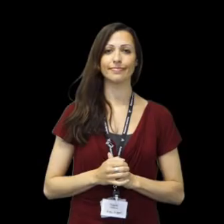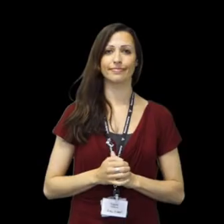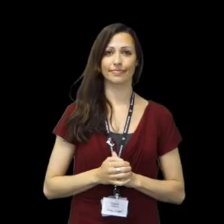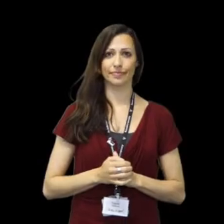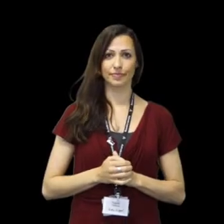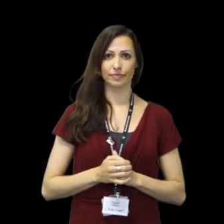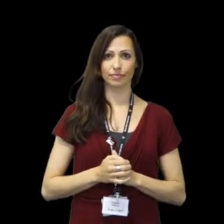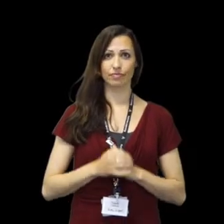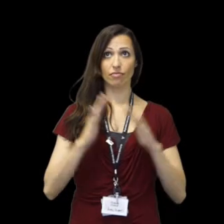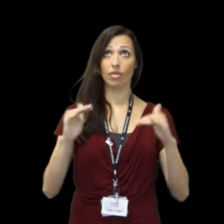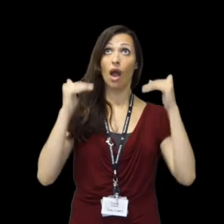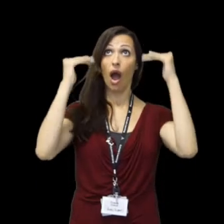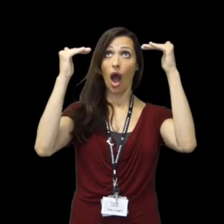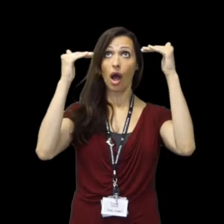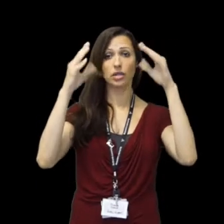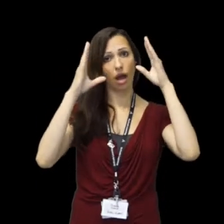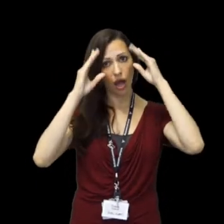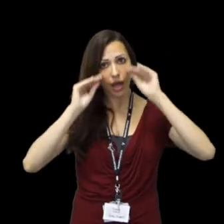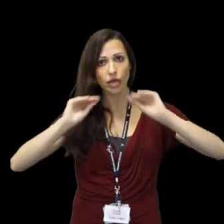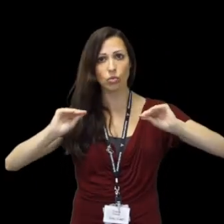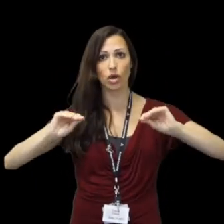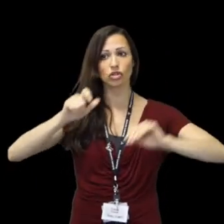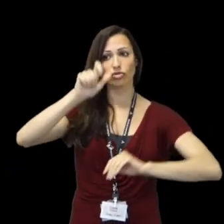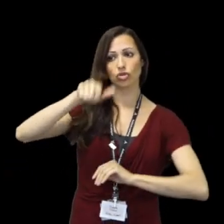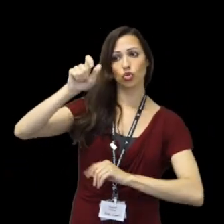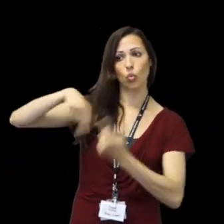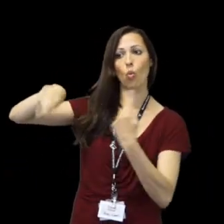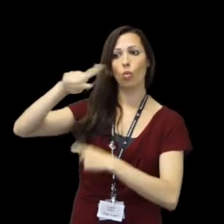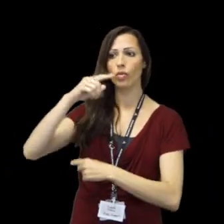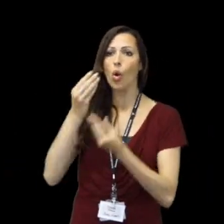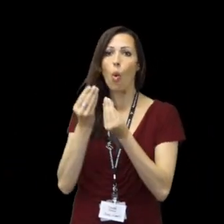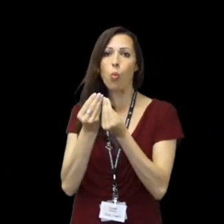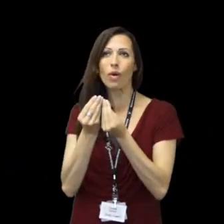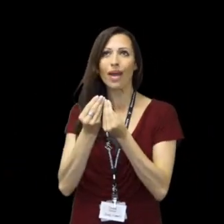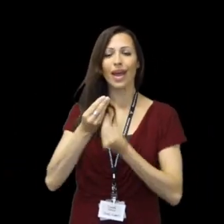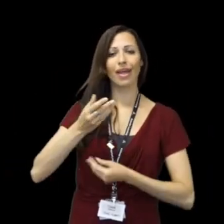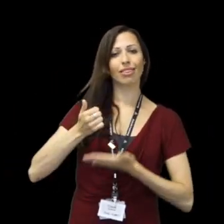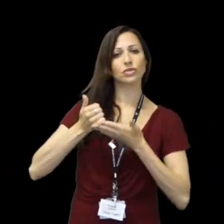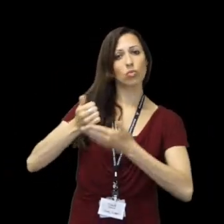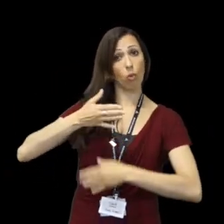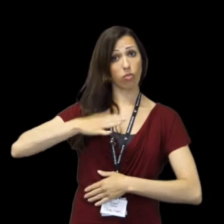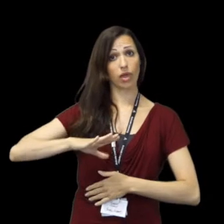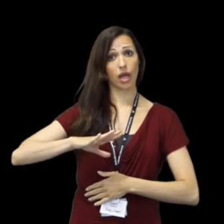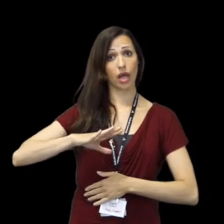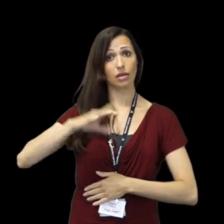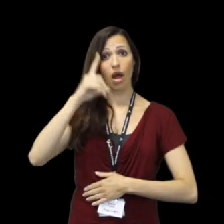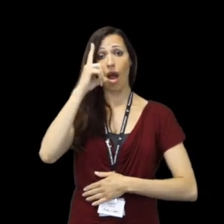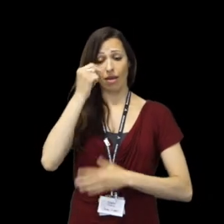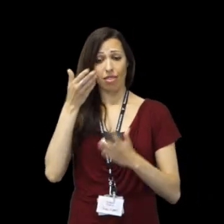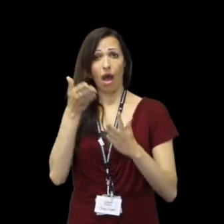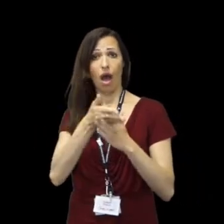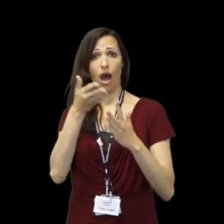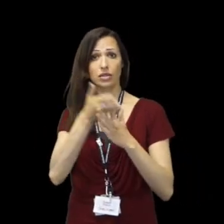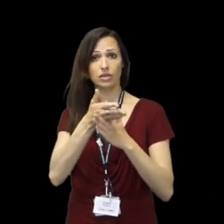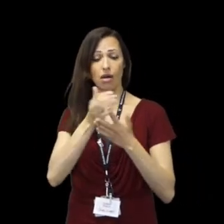Higher education students with a support need can access support services and meet our specialist team